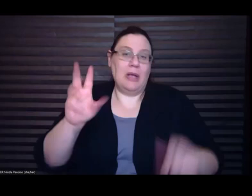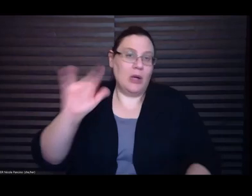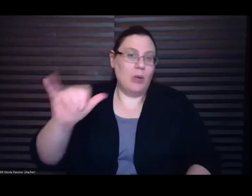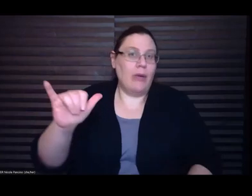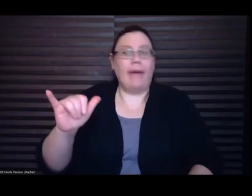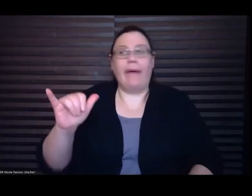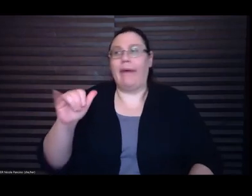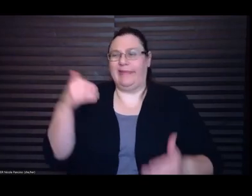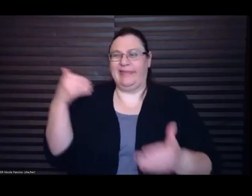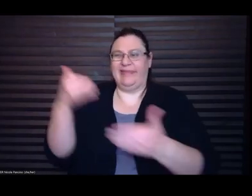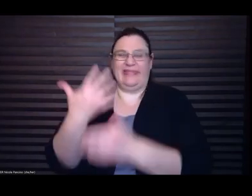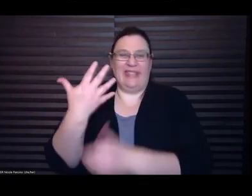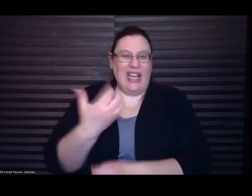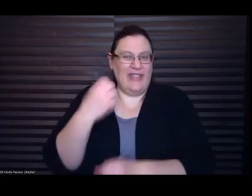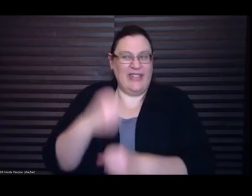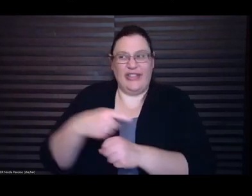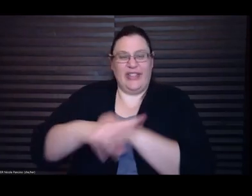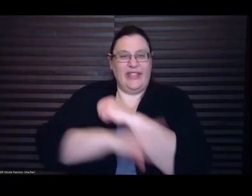and it really did like